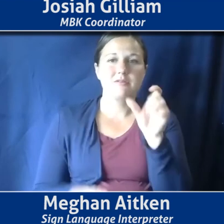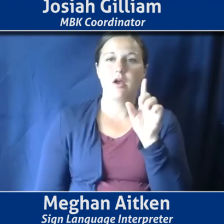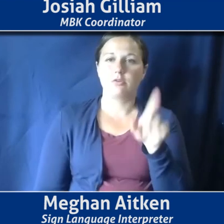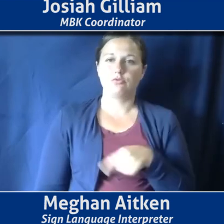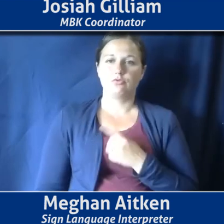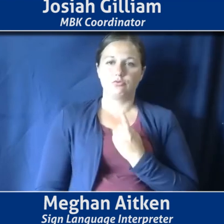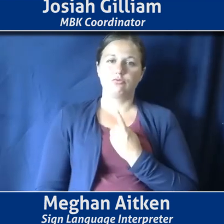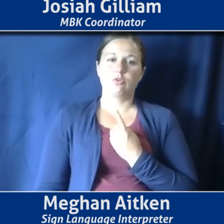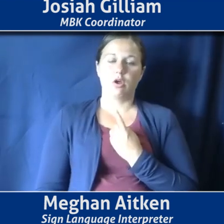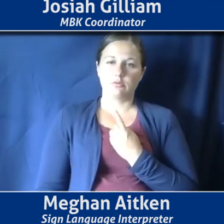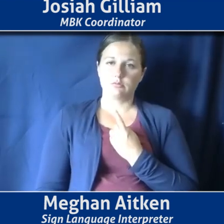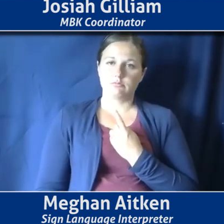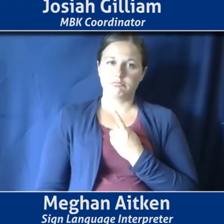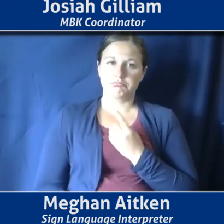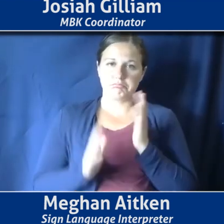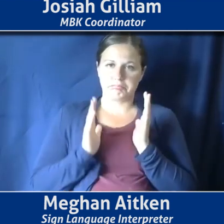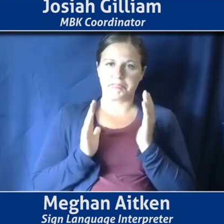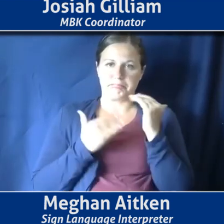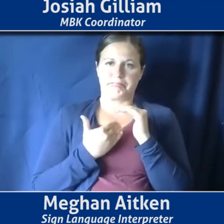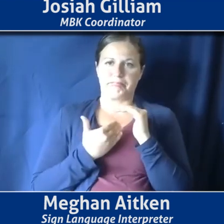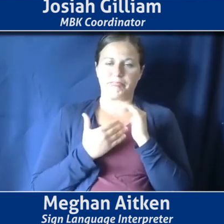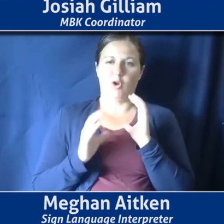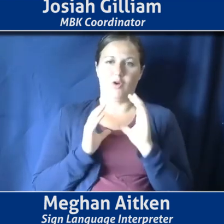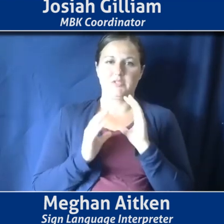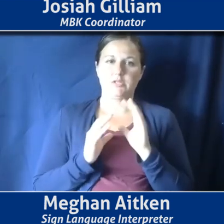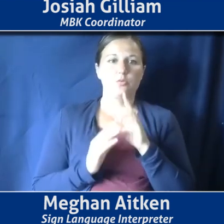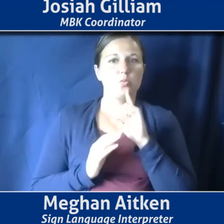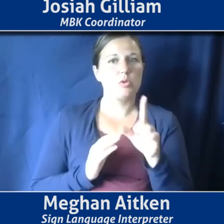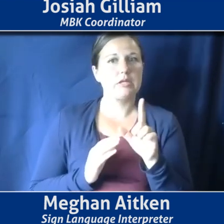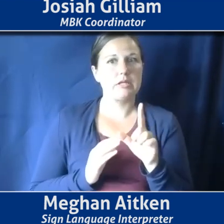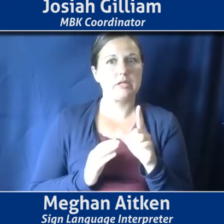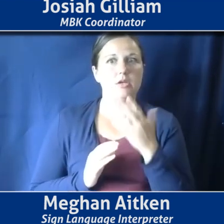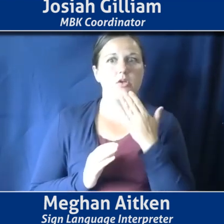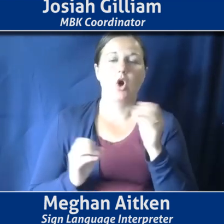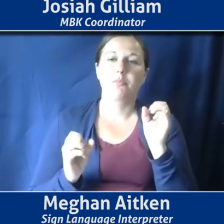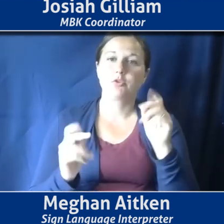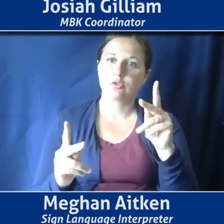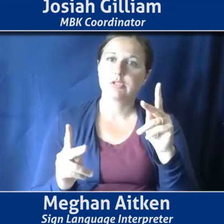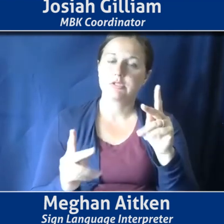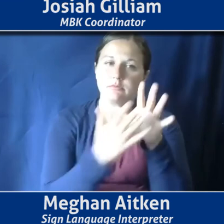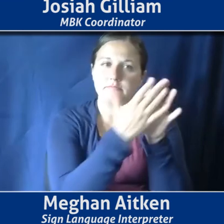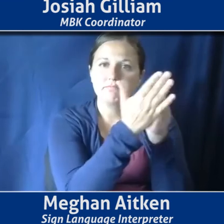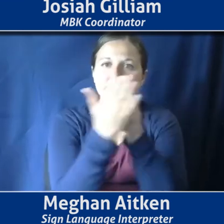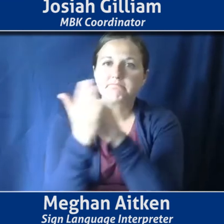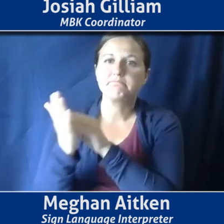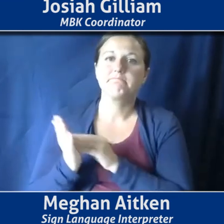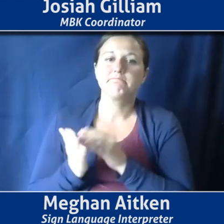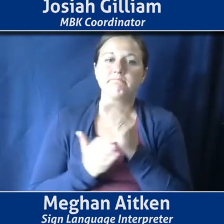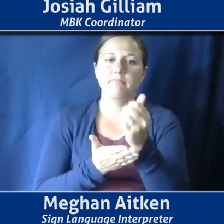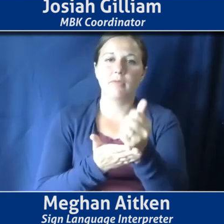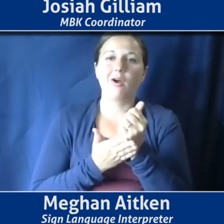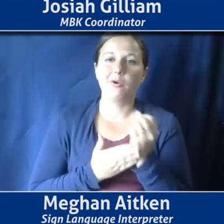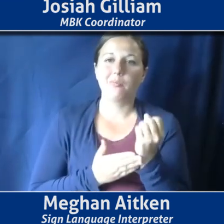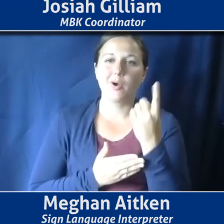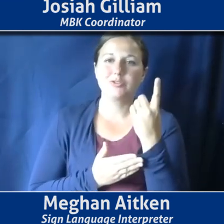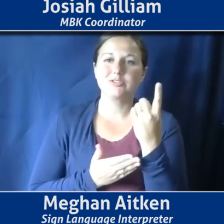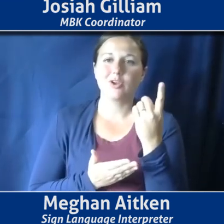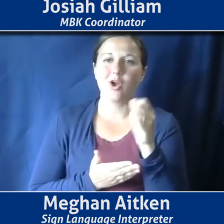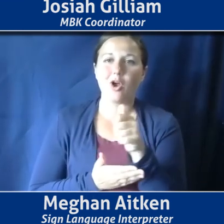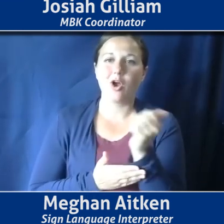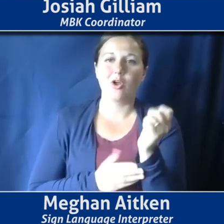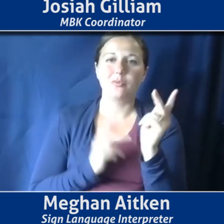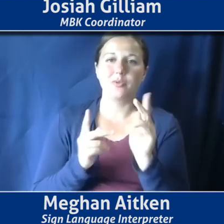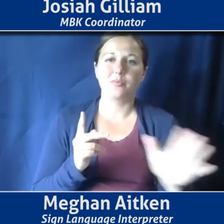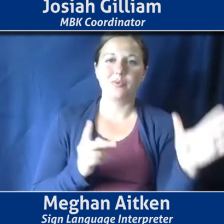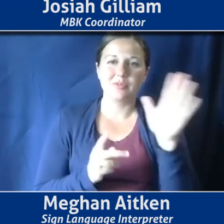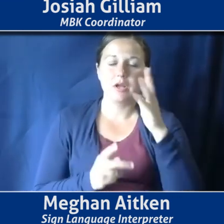think, uh, there's a real chance to do some, some learning that can, um, expand our consciousness around what other folks are going to, or going through. Um,